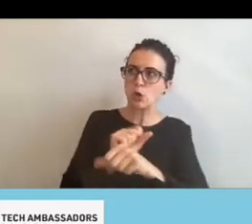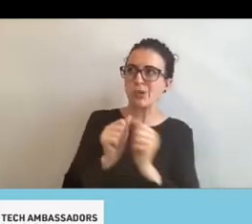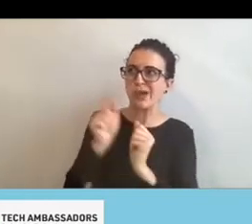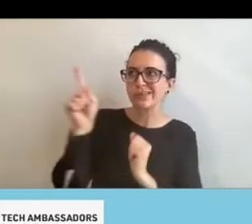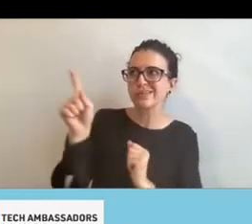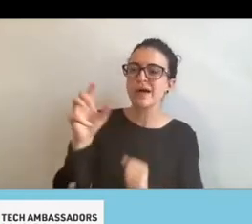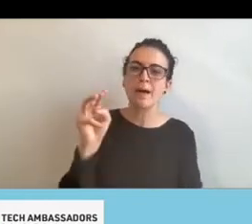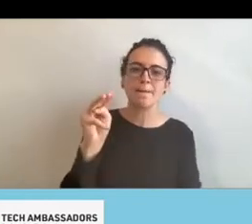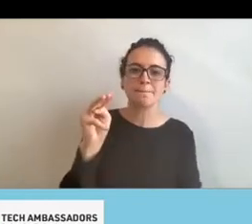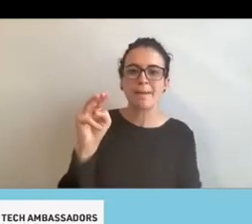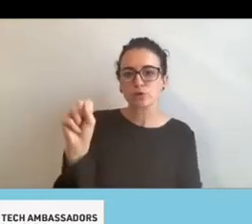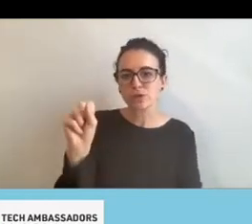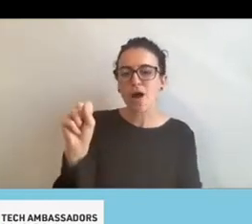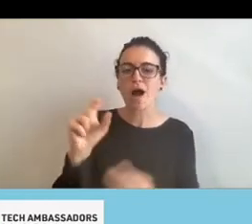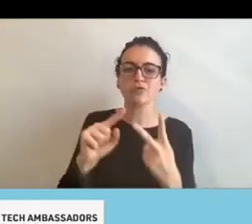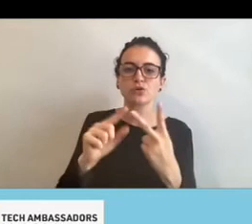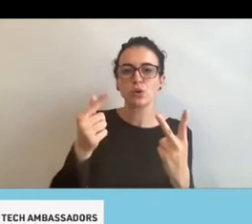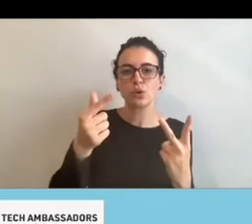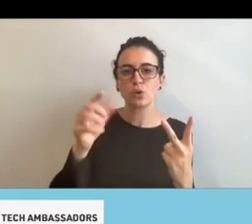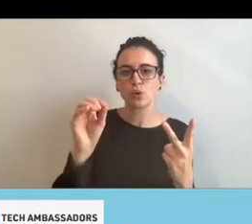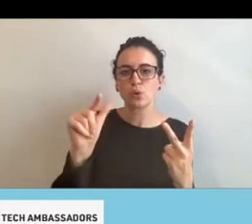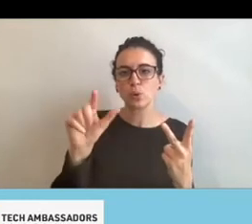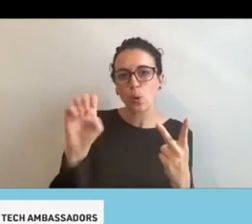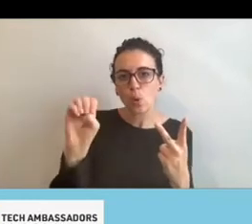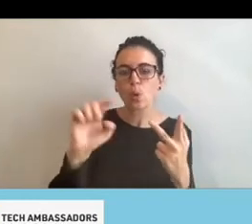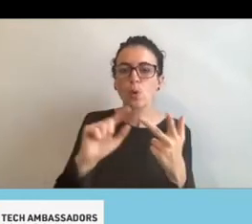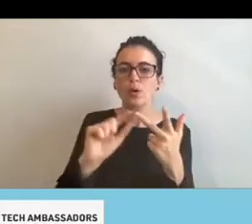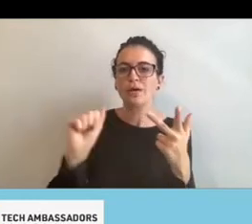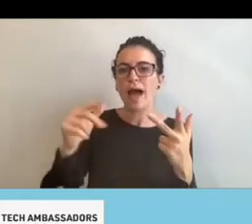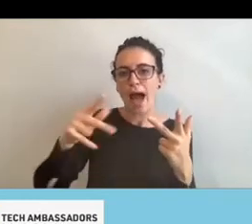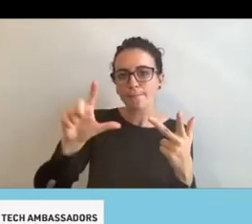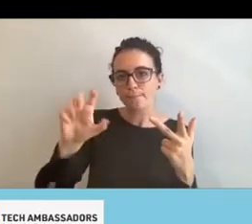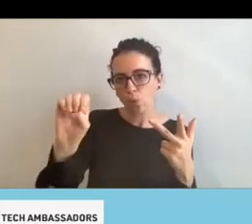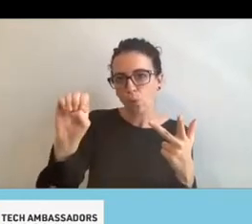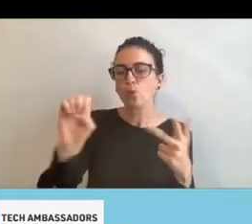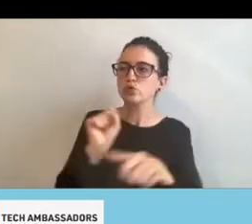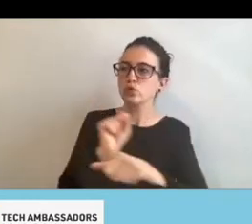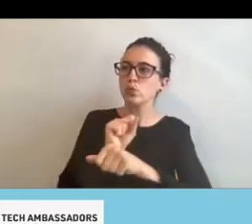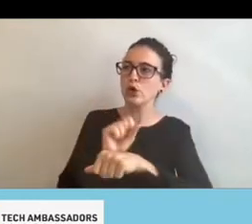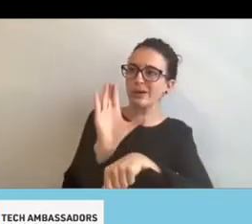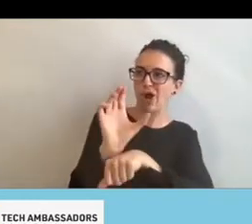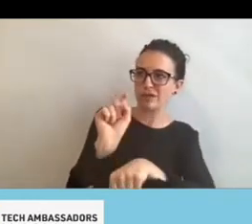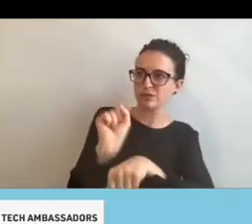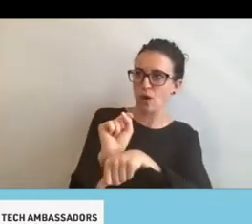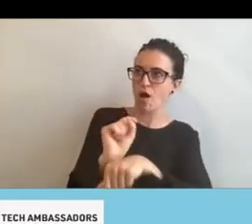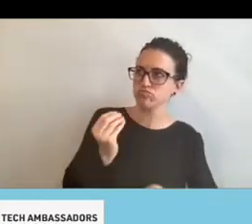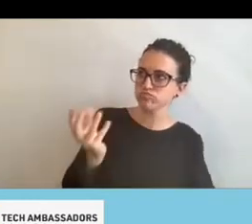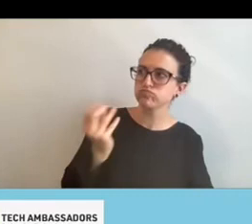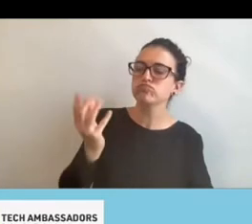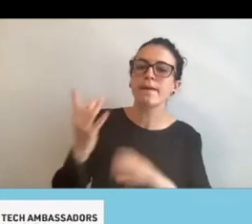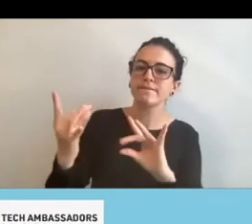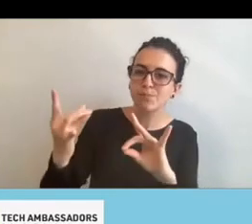with Google and Apple as consultants to what people with disabilities